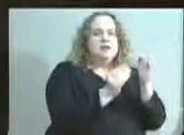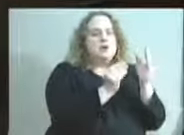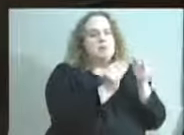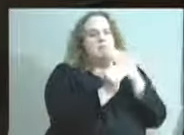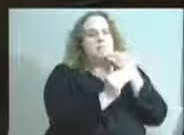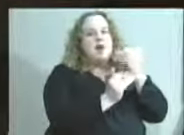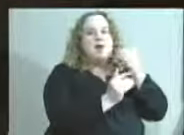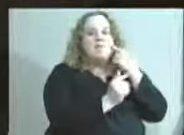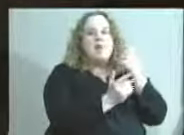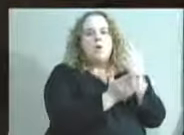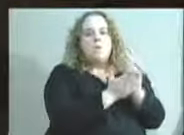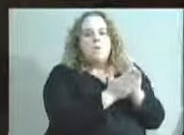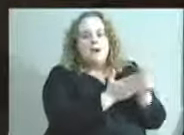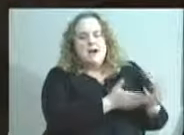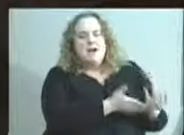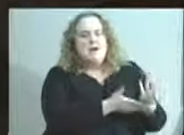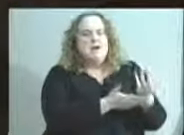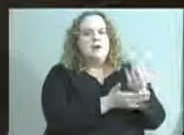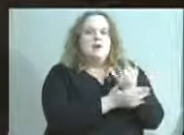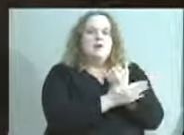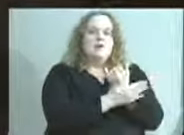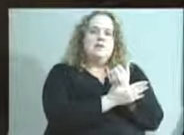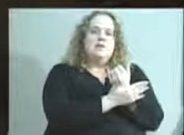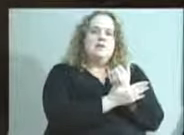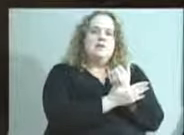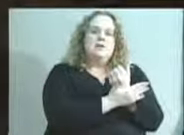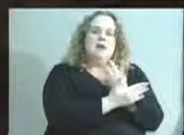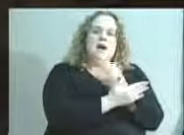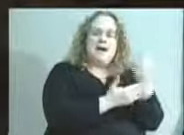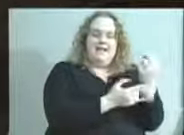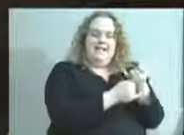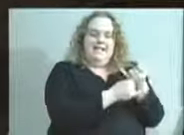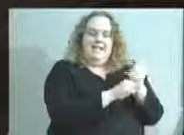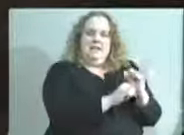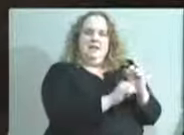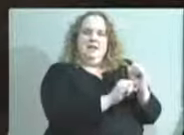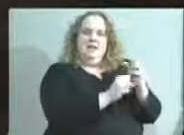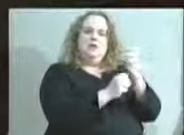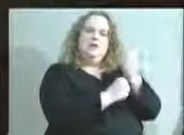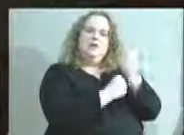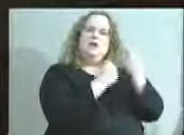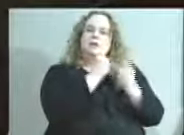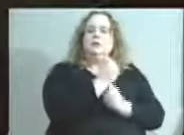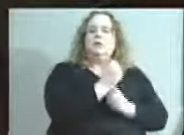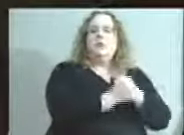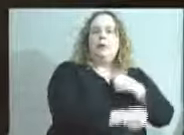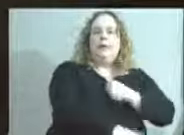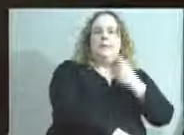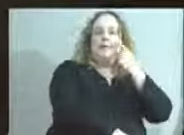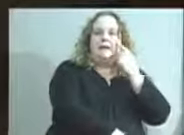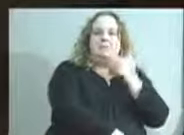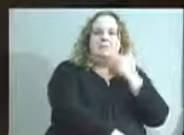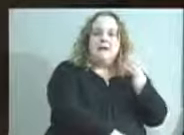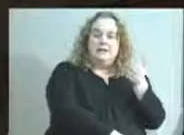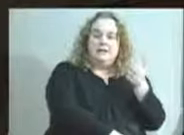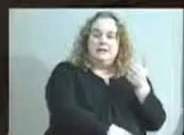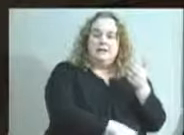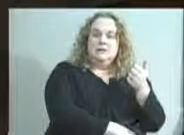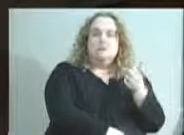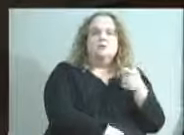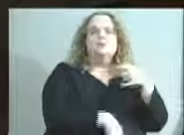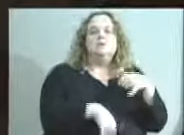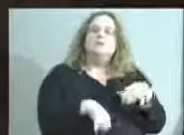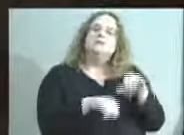organization, and feel that this independent structure will serve us well. We are still relying on